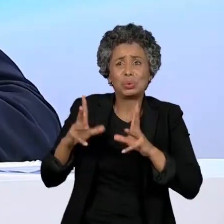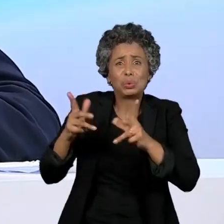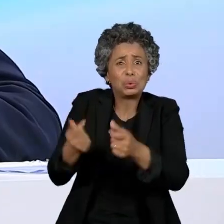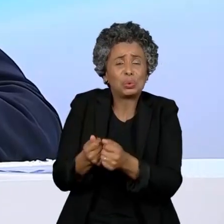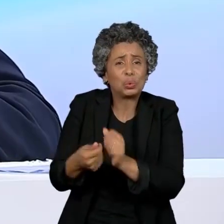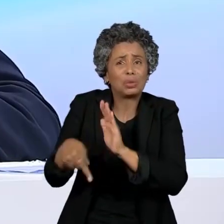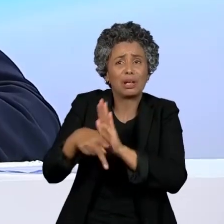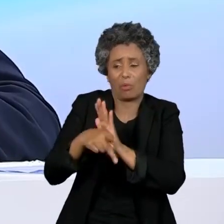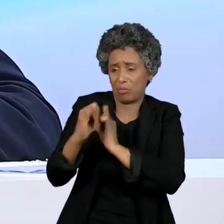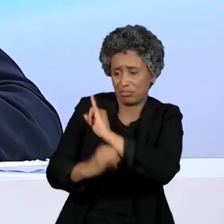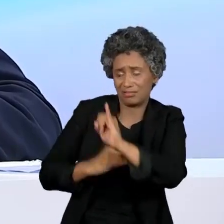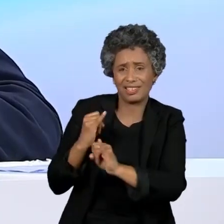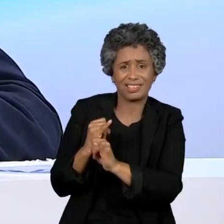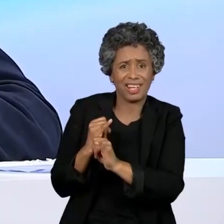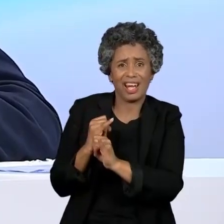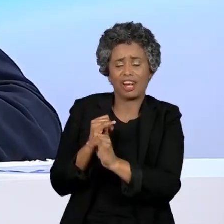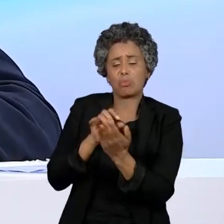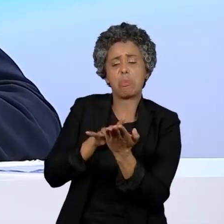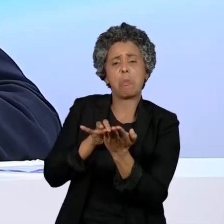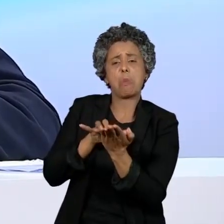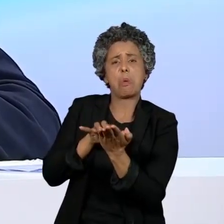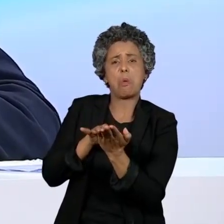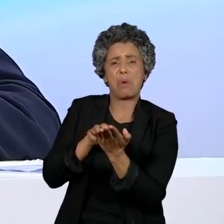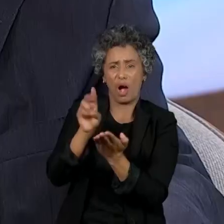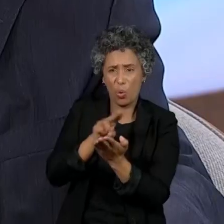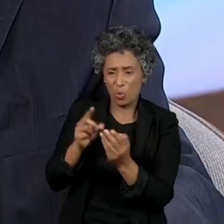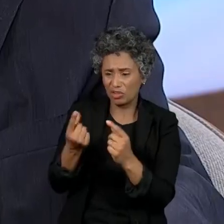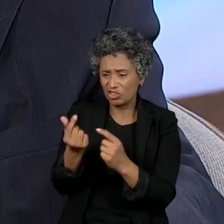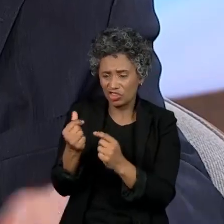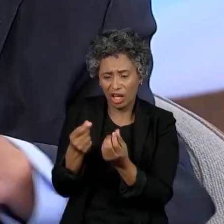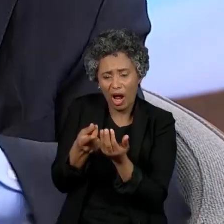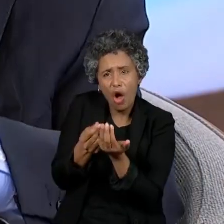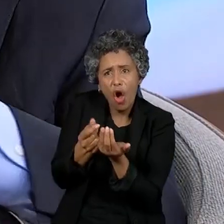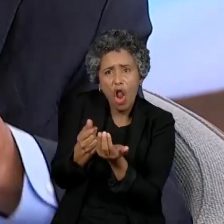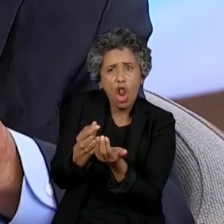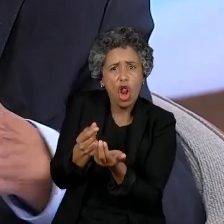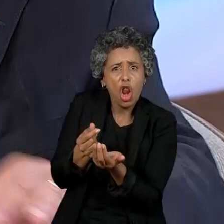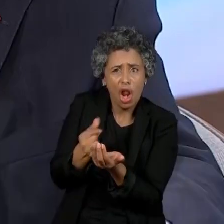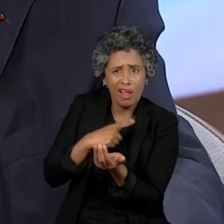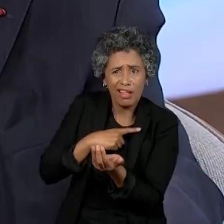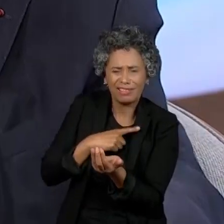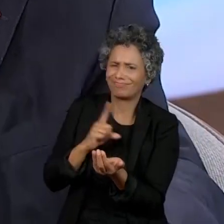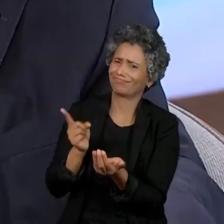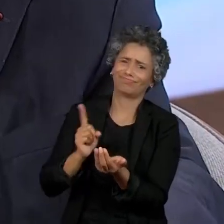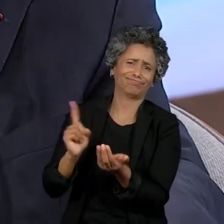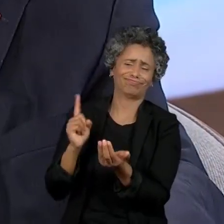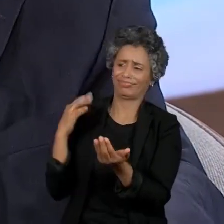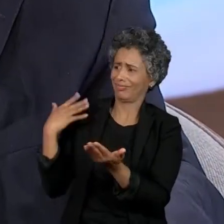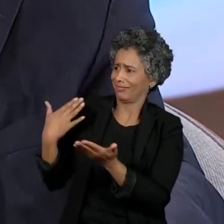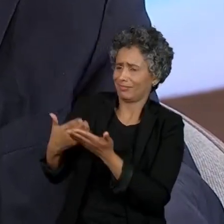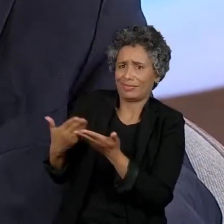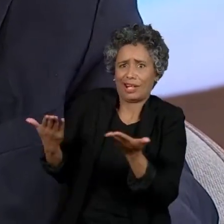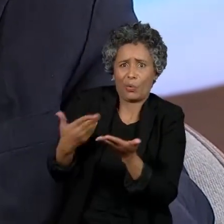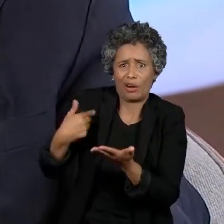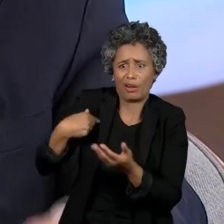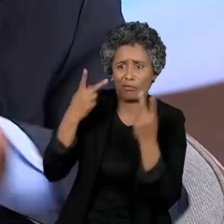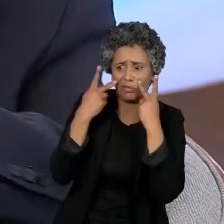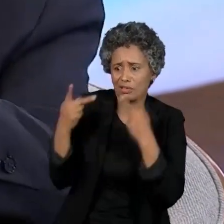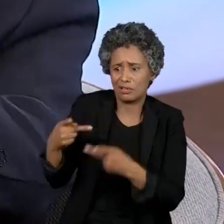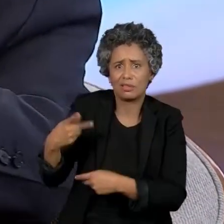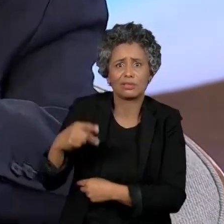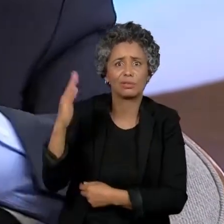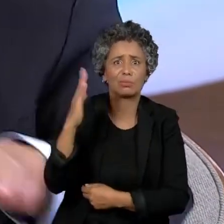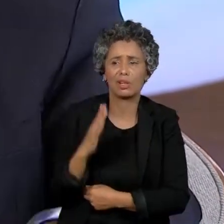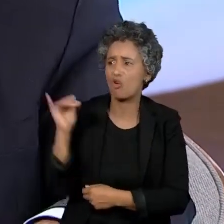paper anymore. During my whole visit here in Brazil, I